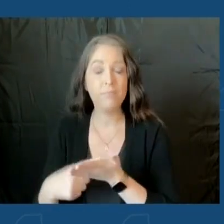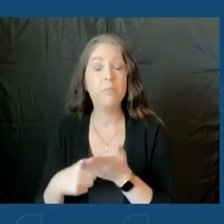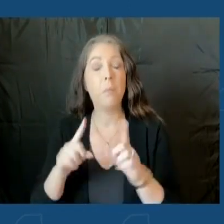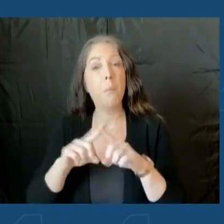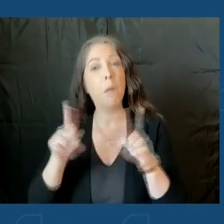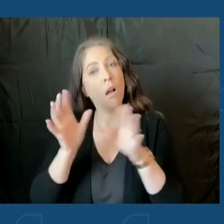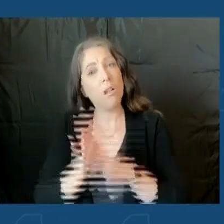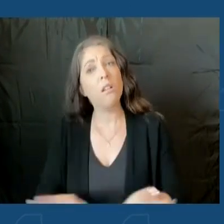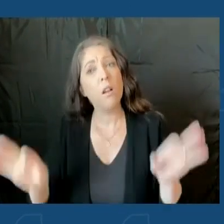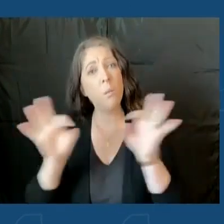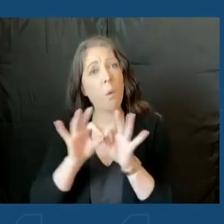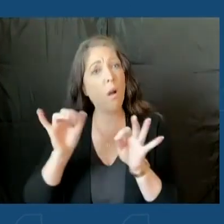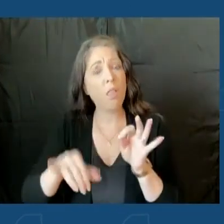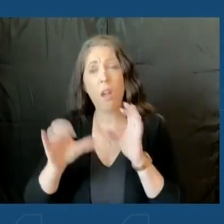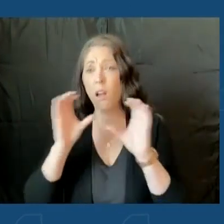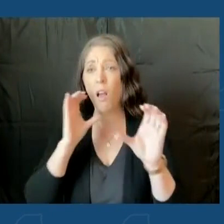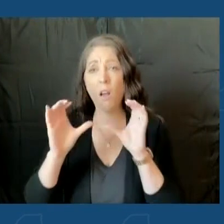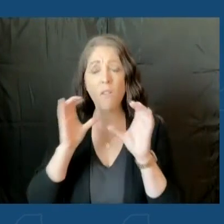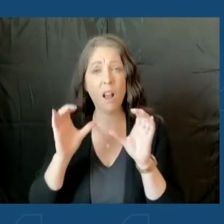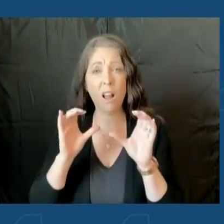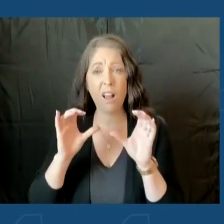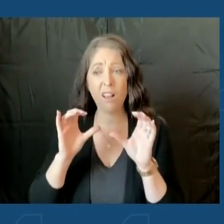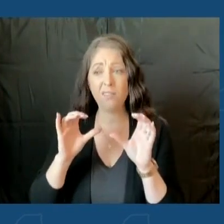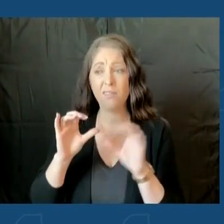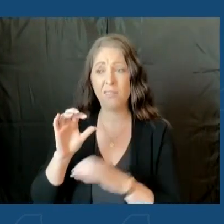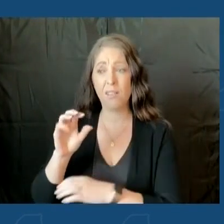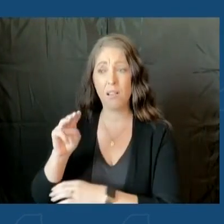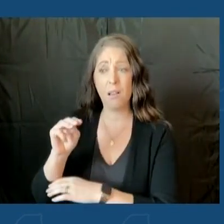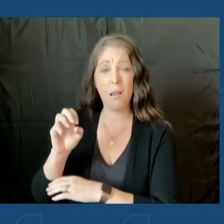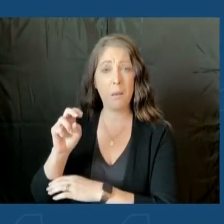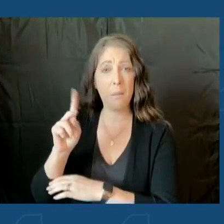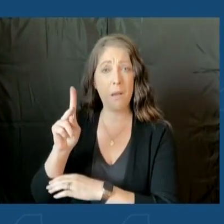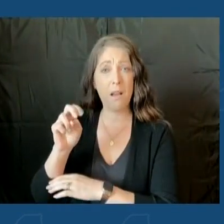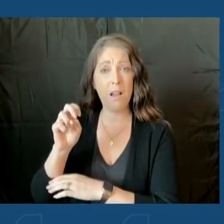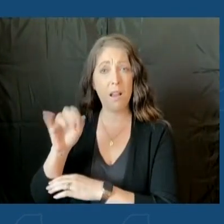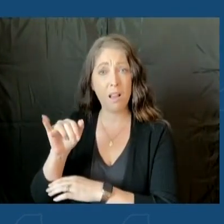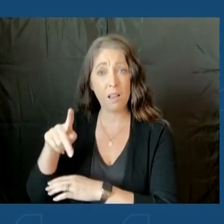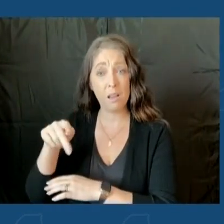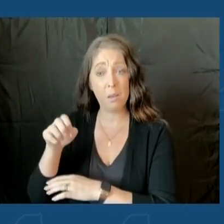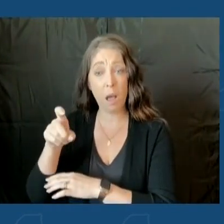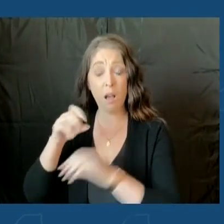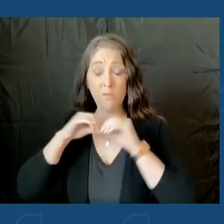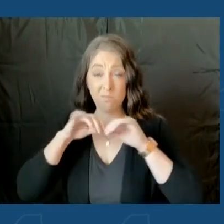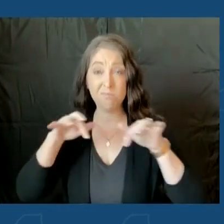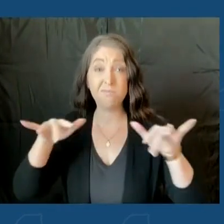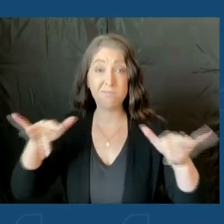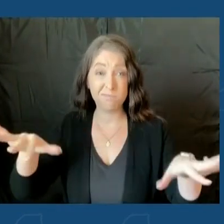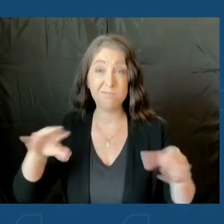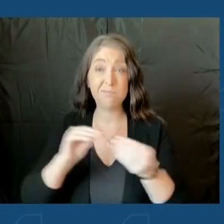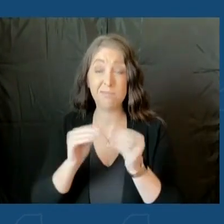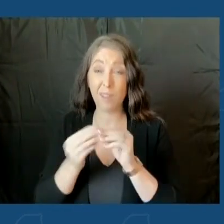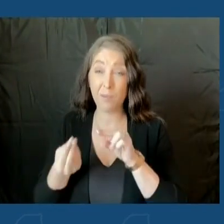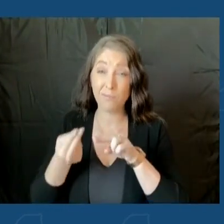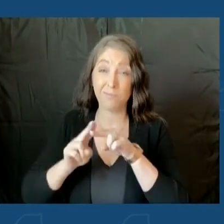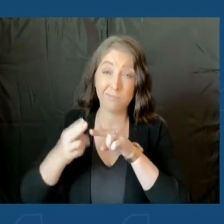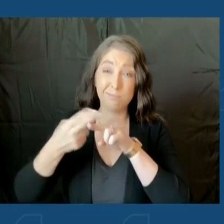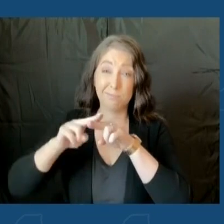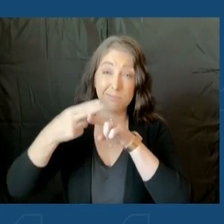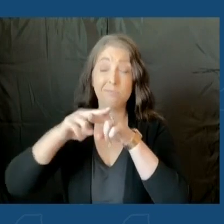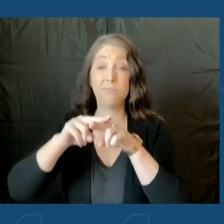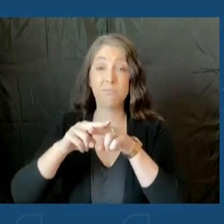the reality of what monkeypox is all about, how it's spreading. The numbers are continuing to go up, and we need to be